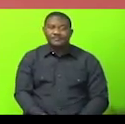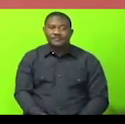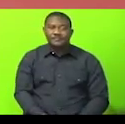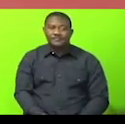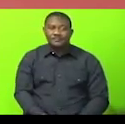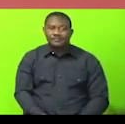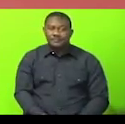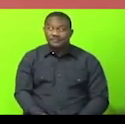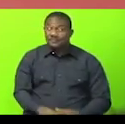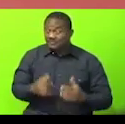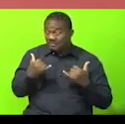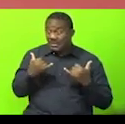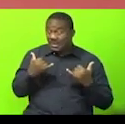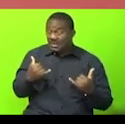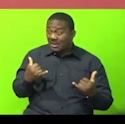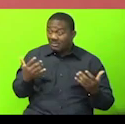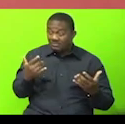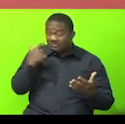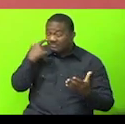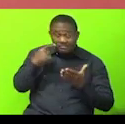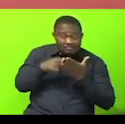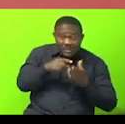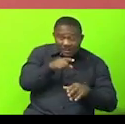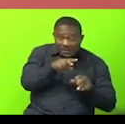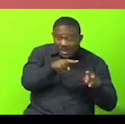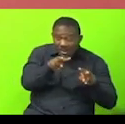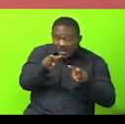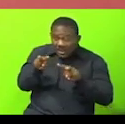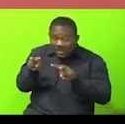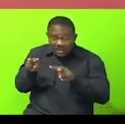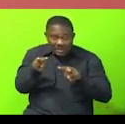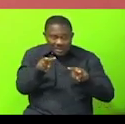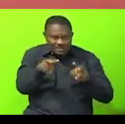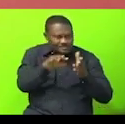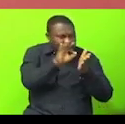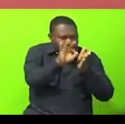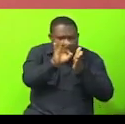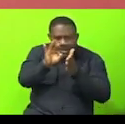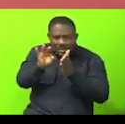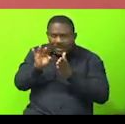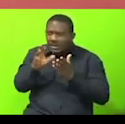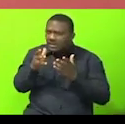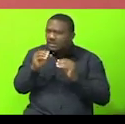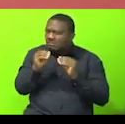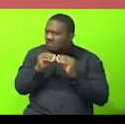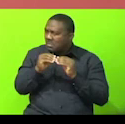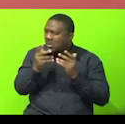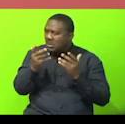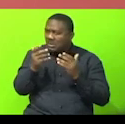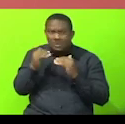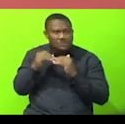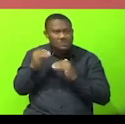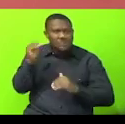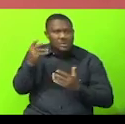As presently constituted, the numbers are definitely far